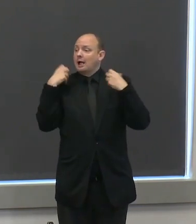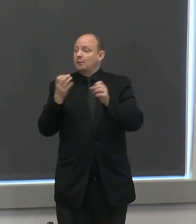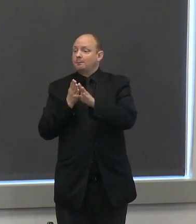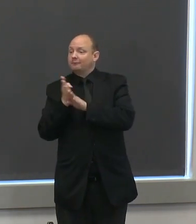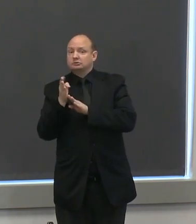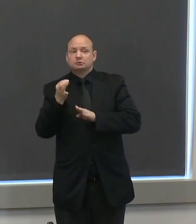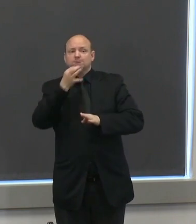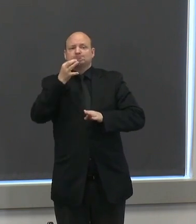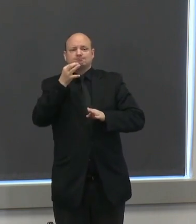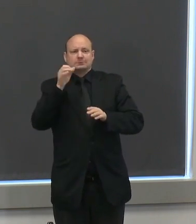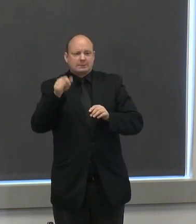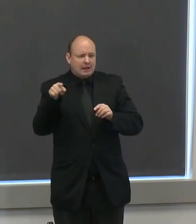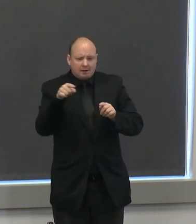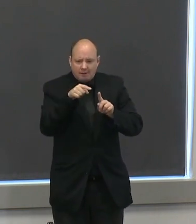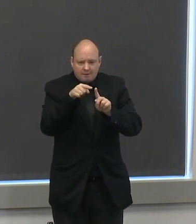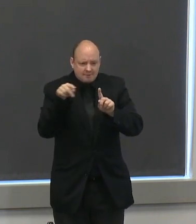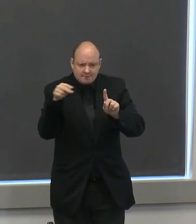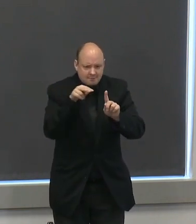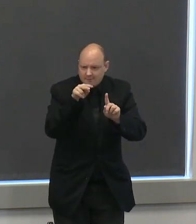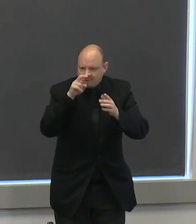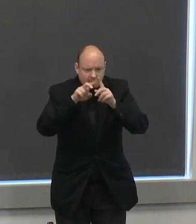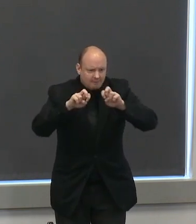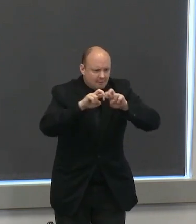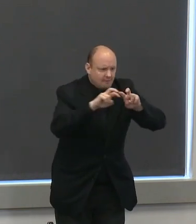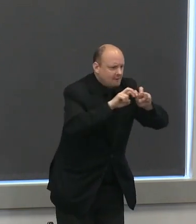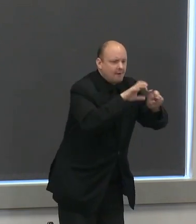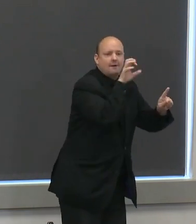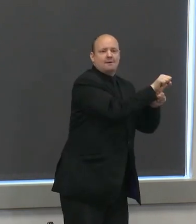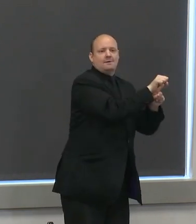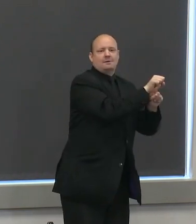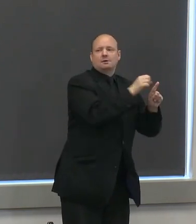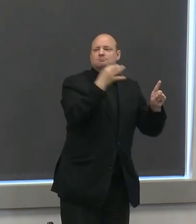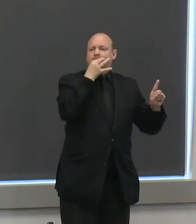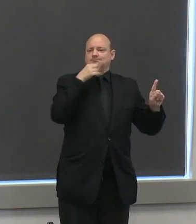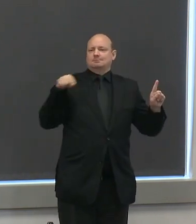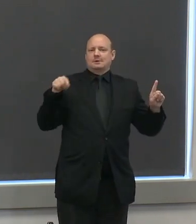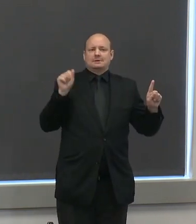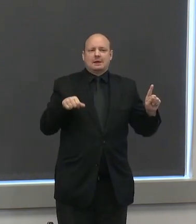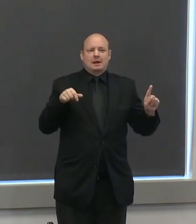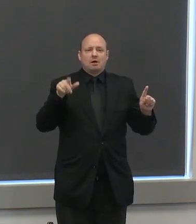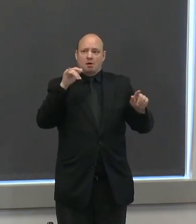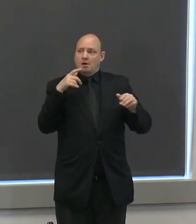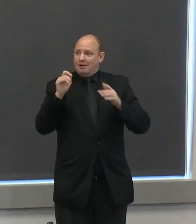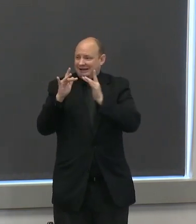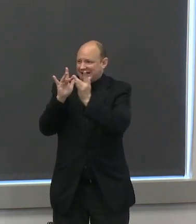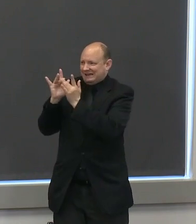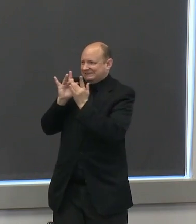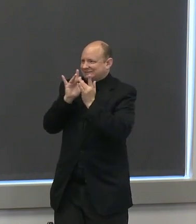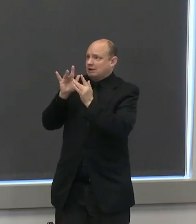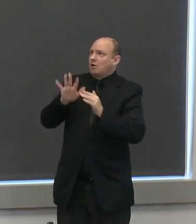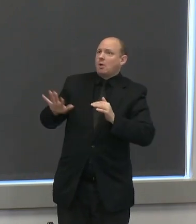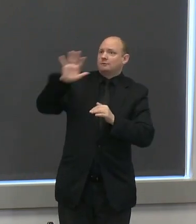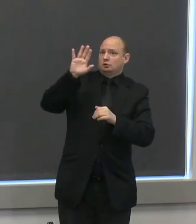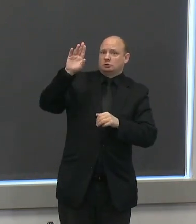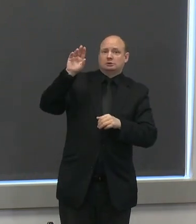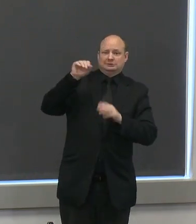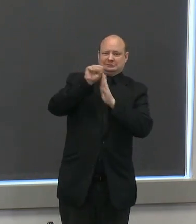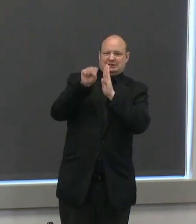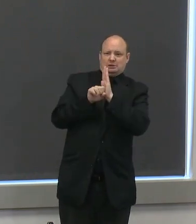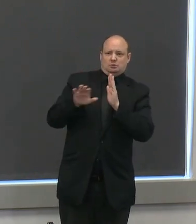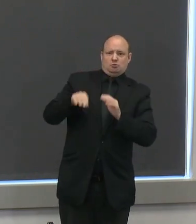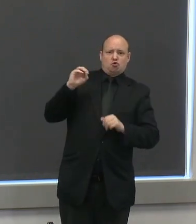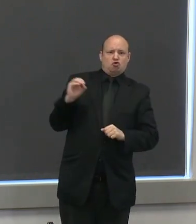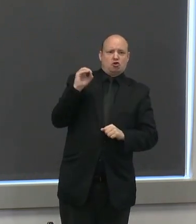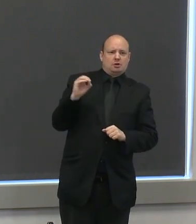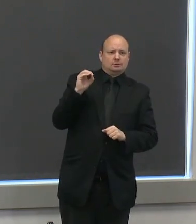to cover every region of the state our goal is to train at least 600 people including our community health